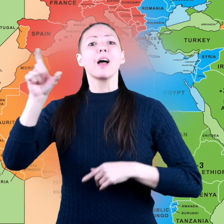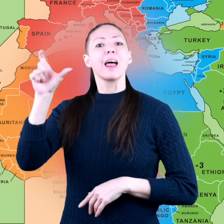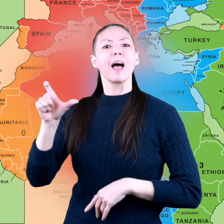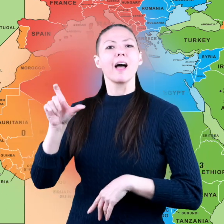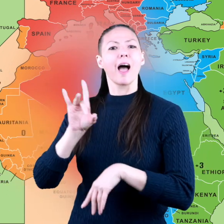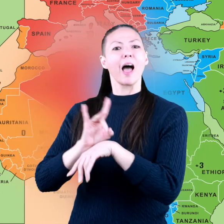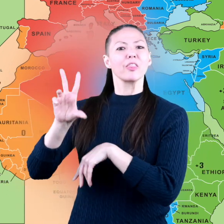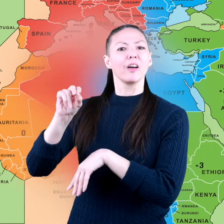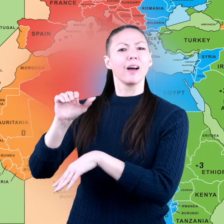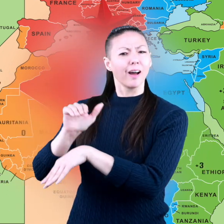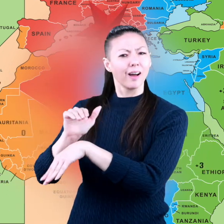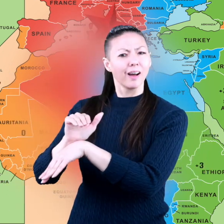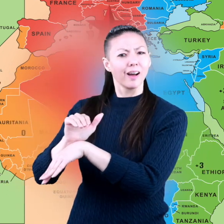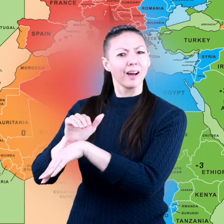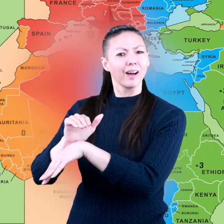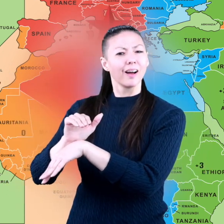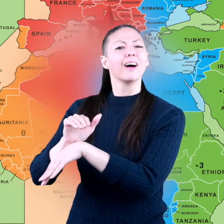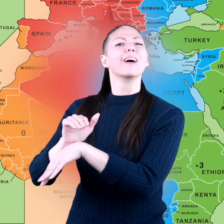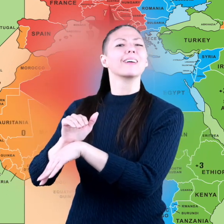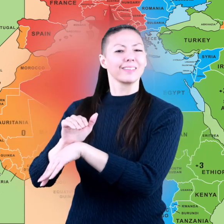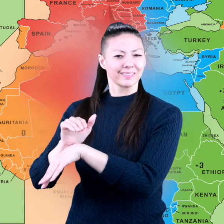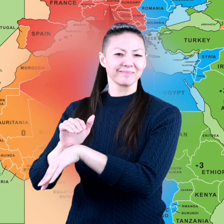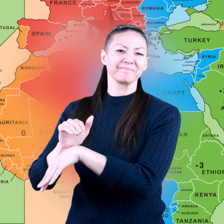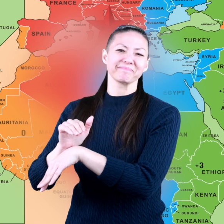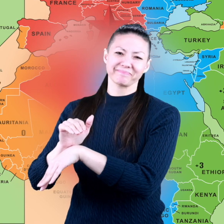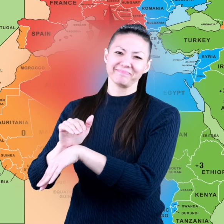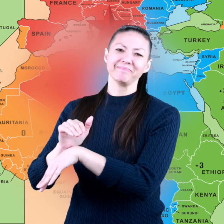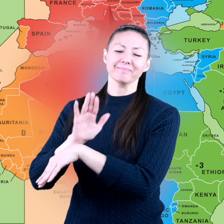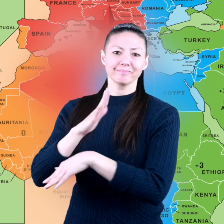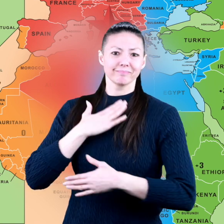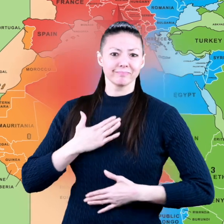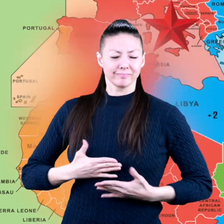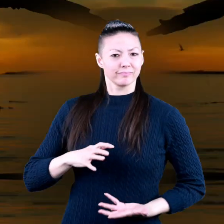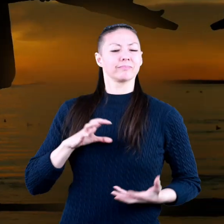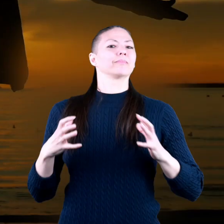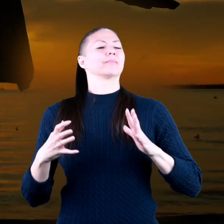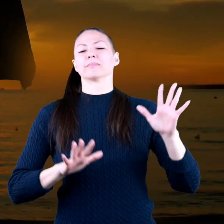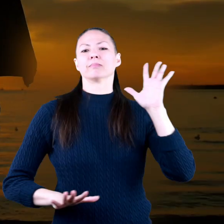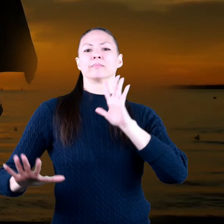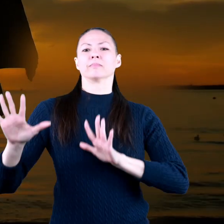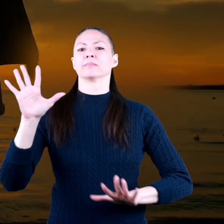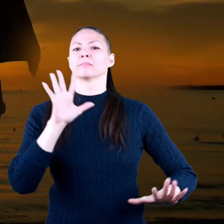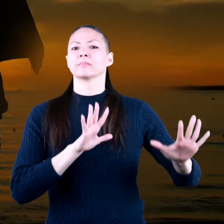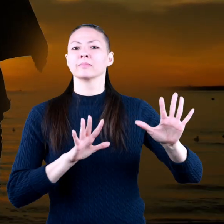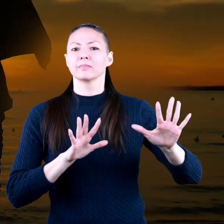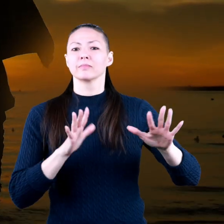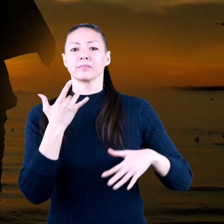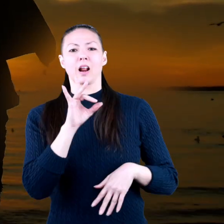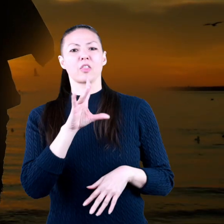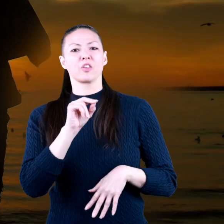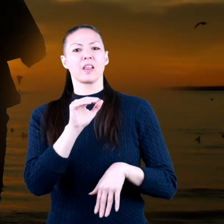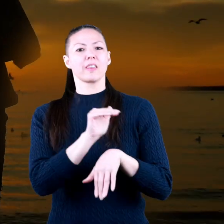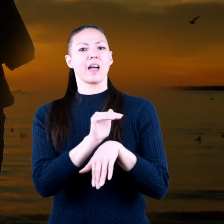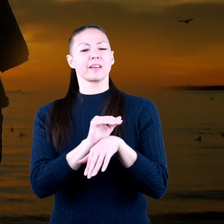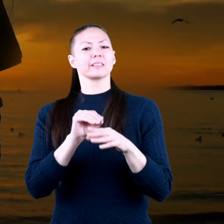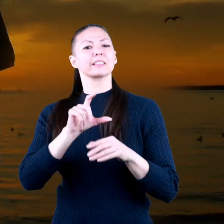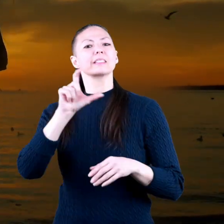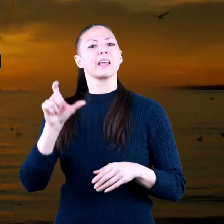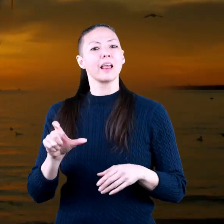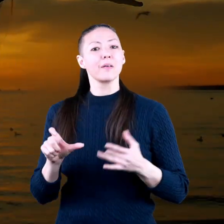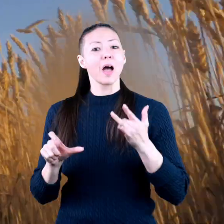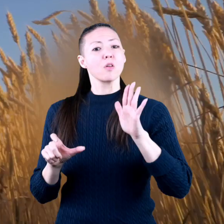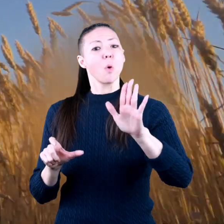8.30 p.m. in Italy. Your body would feel wide awake at 8.30 p.m. in Italy